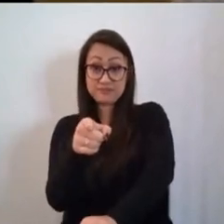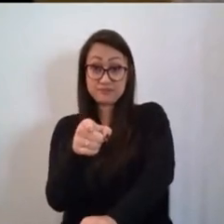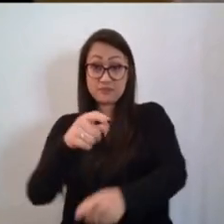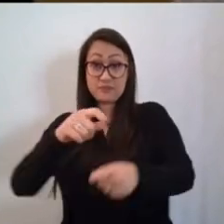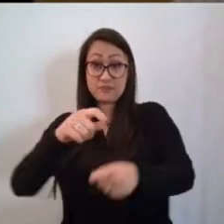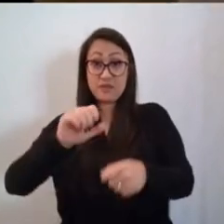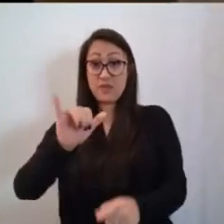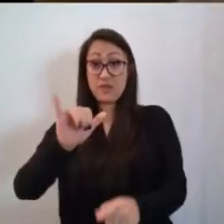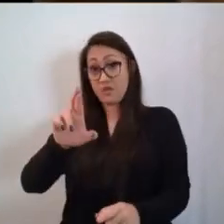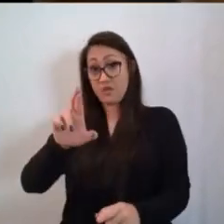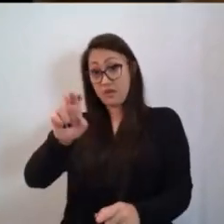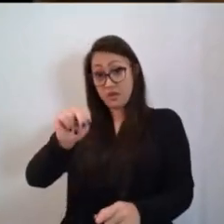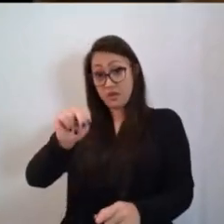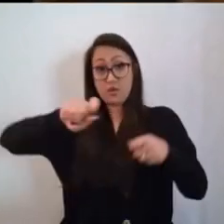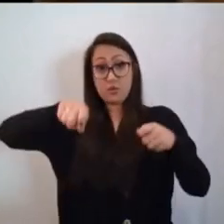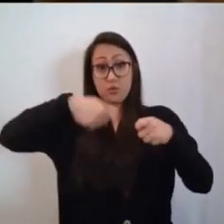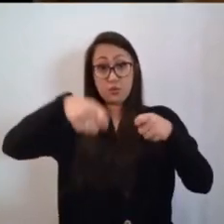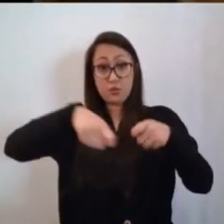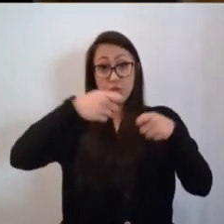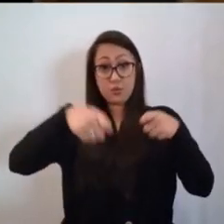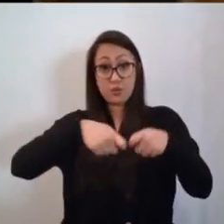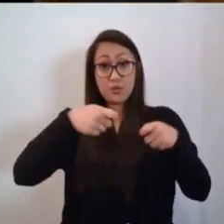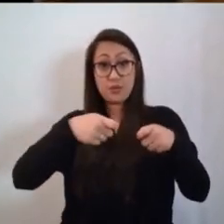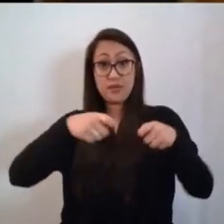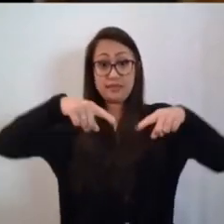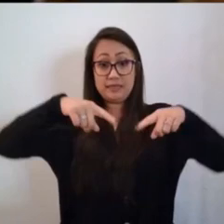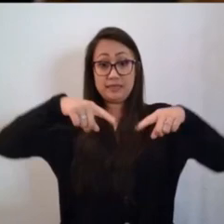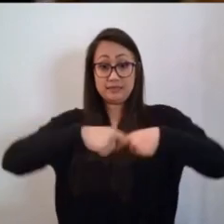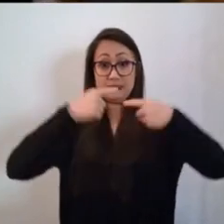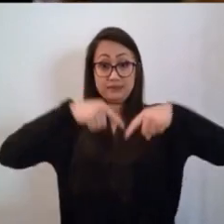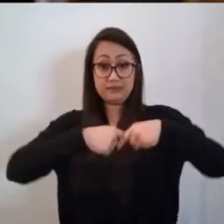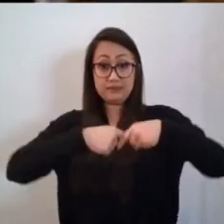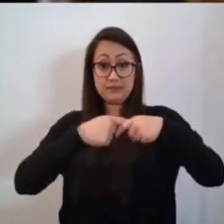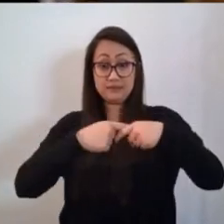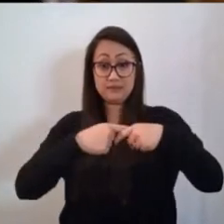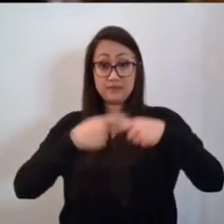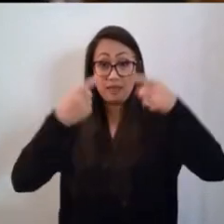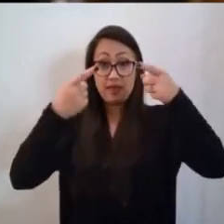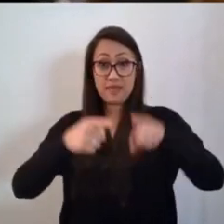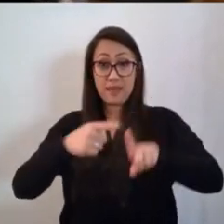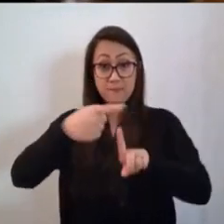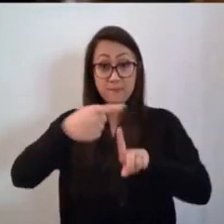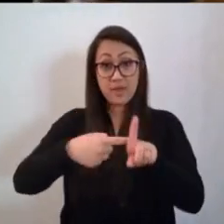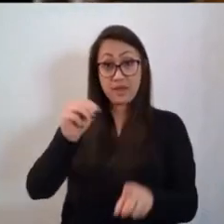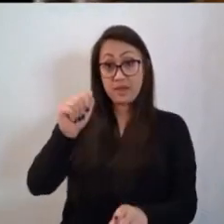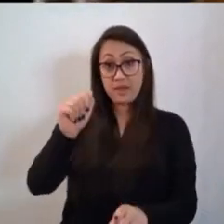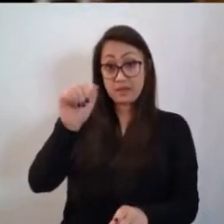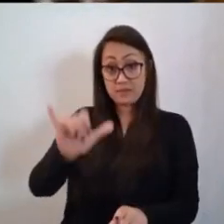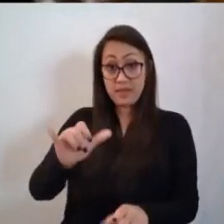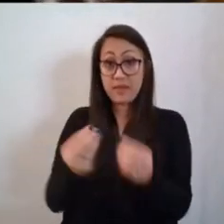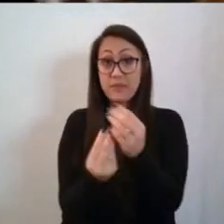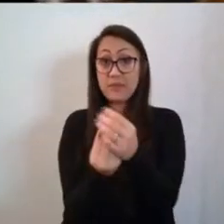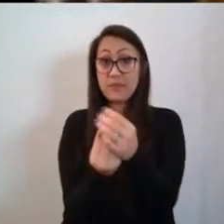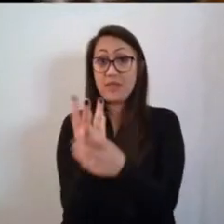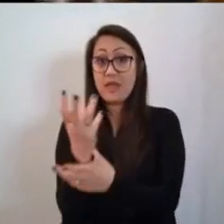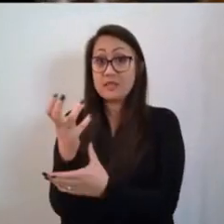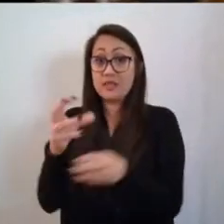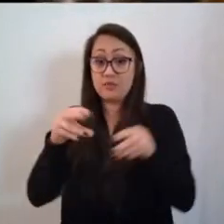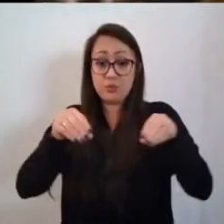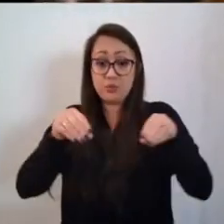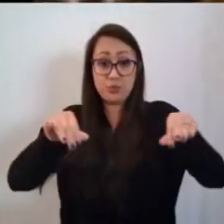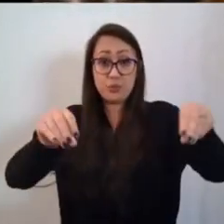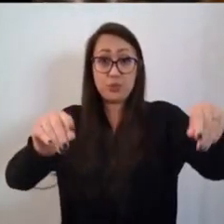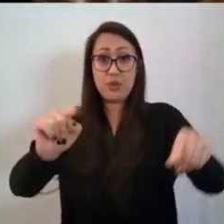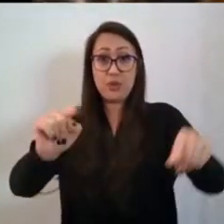And in May, they planted potatoes, turnips, and cabbages, while apple